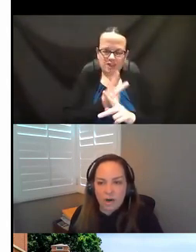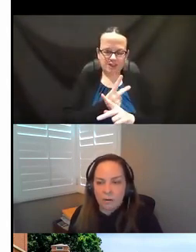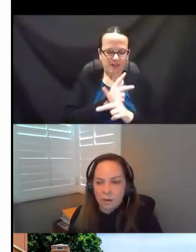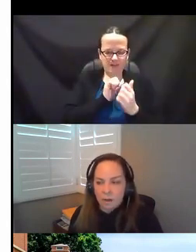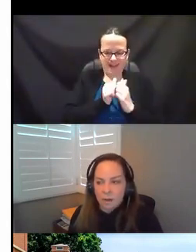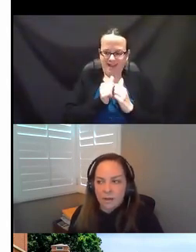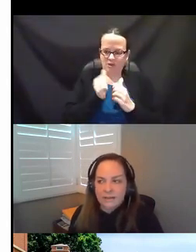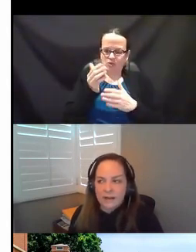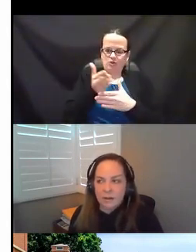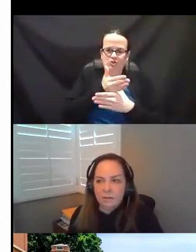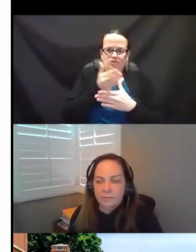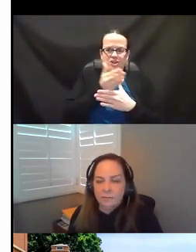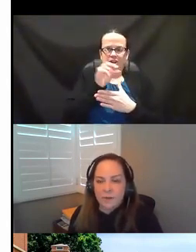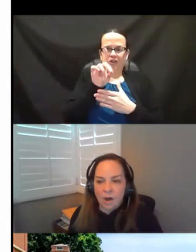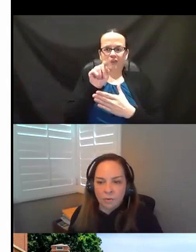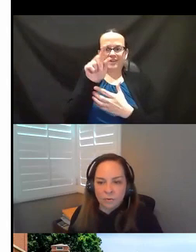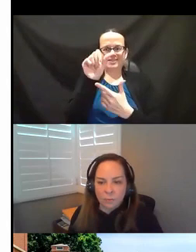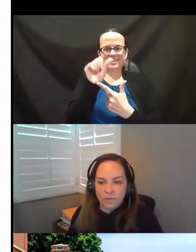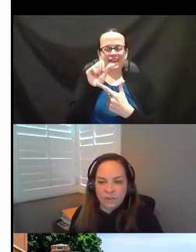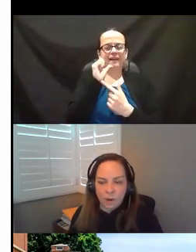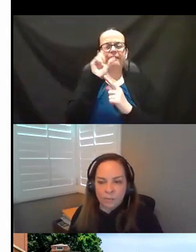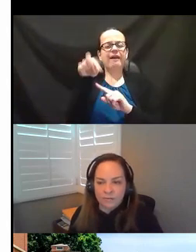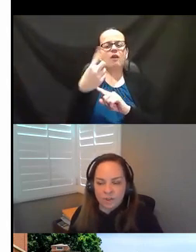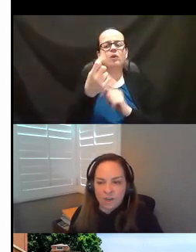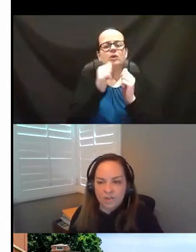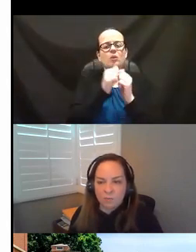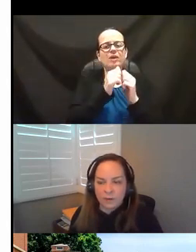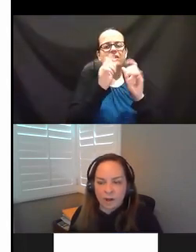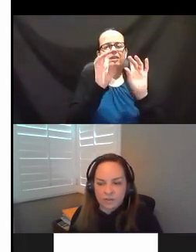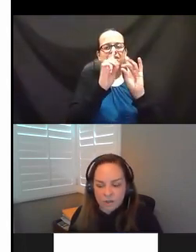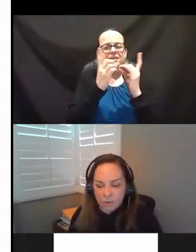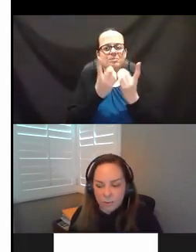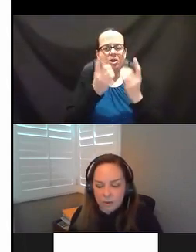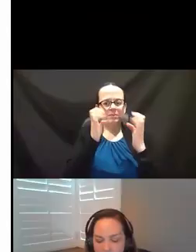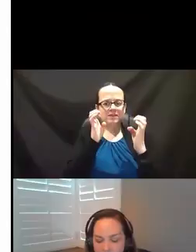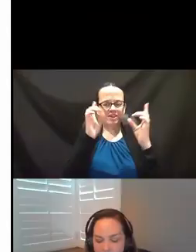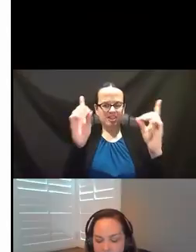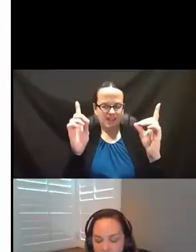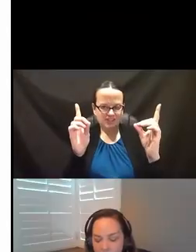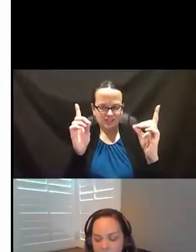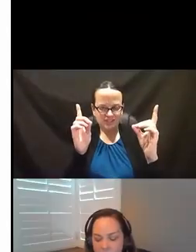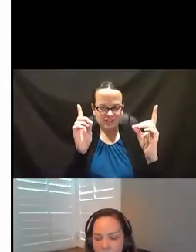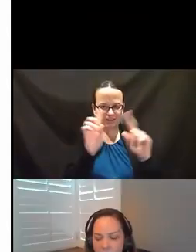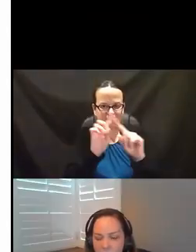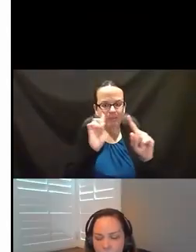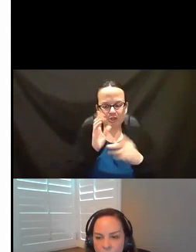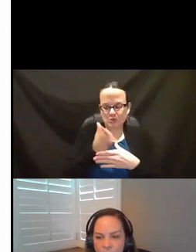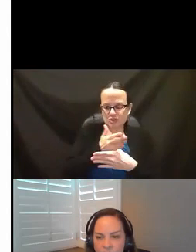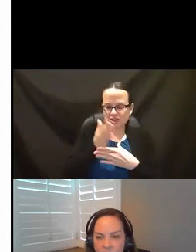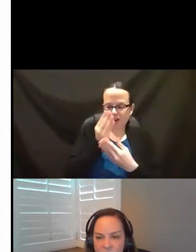share data, not only with the Department of Education, but also the